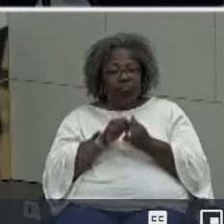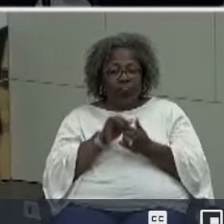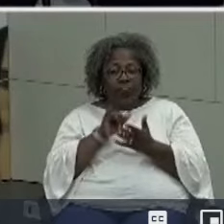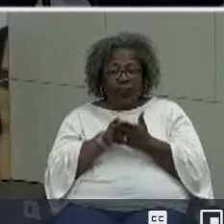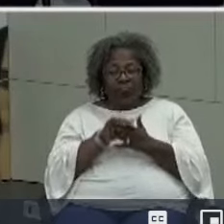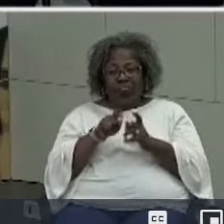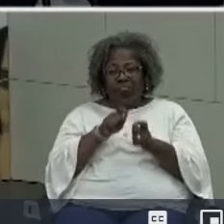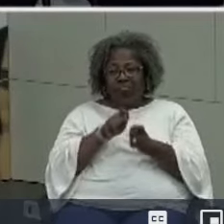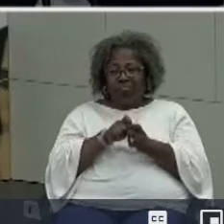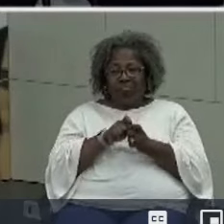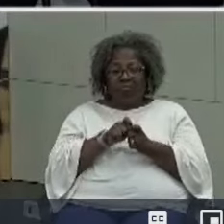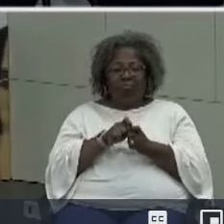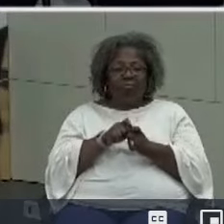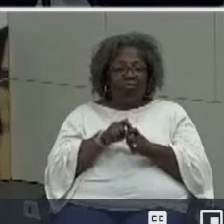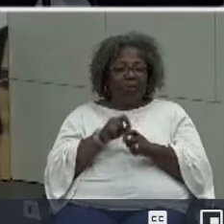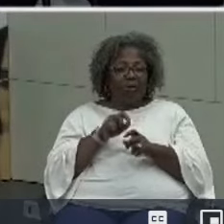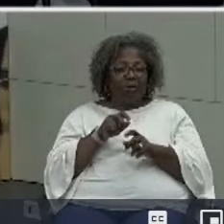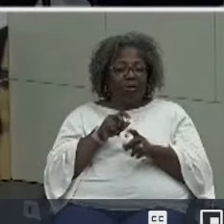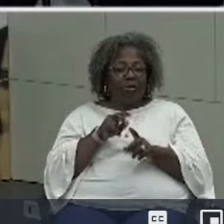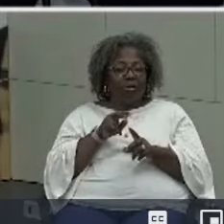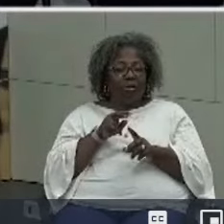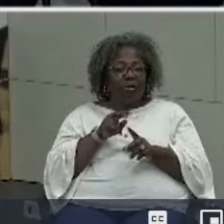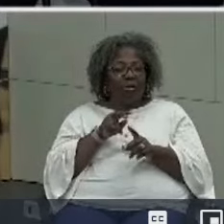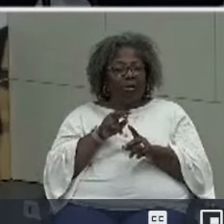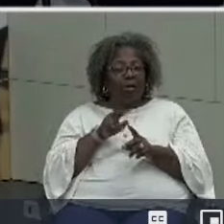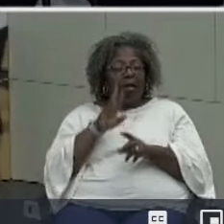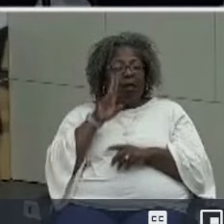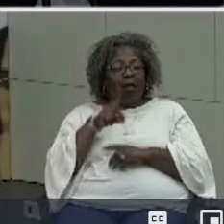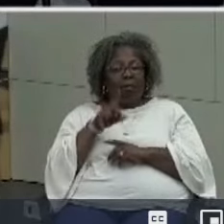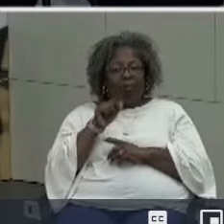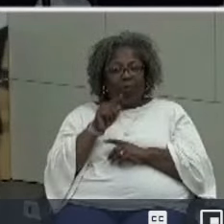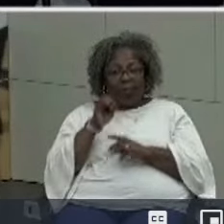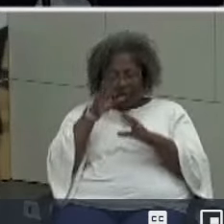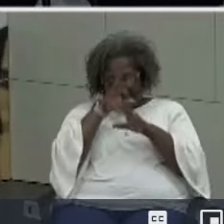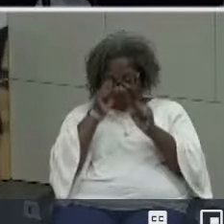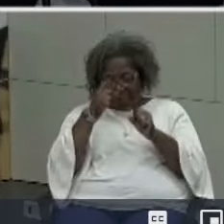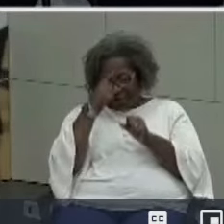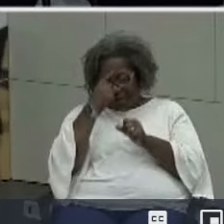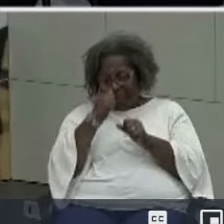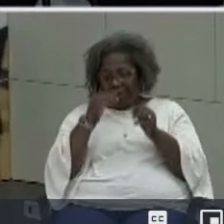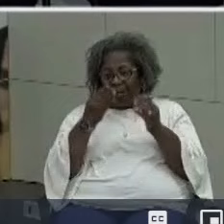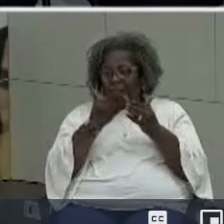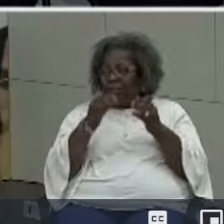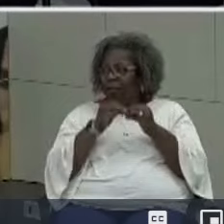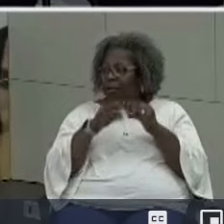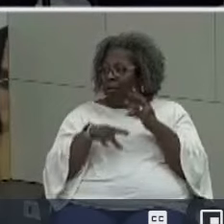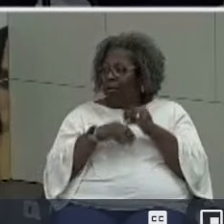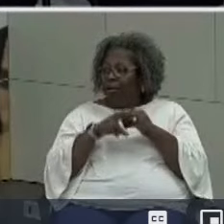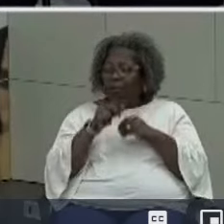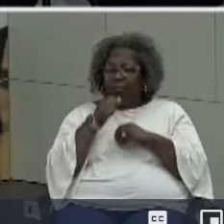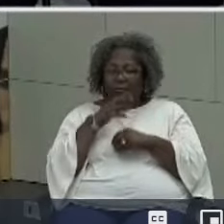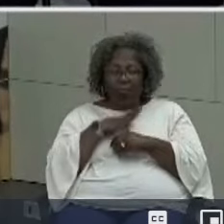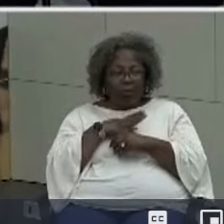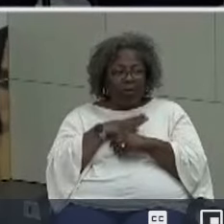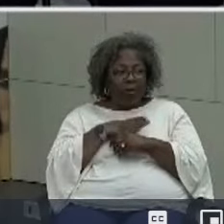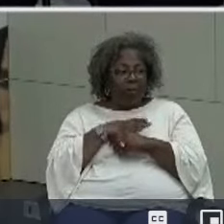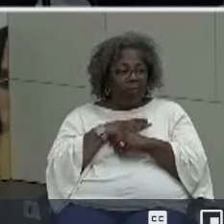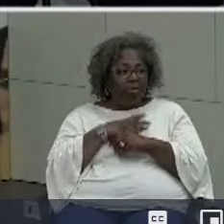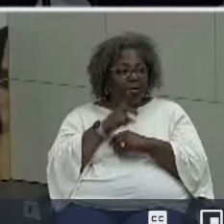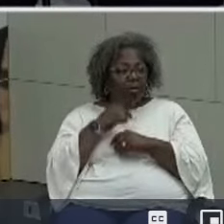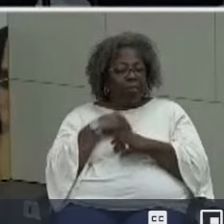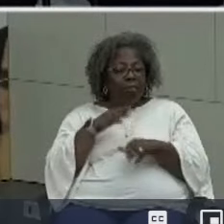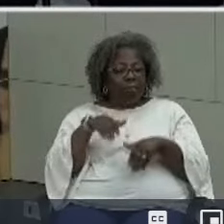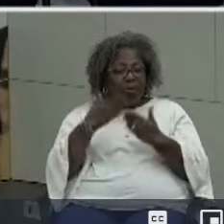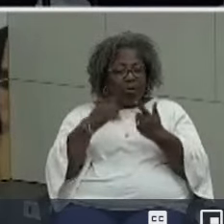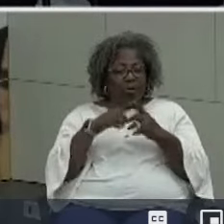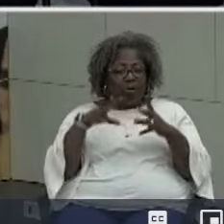particular monitoring update and uh superintendent anything else that you'd like to add here no ma'am okay um do i have a motion